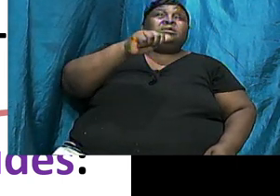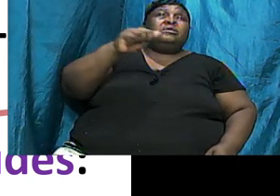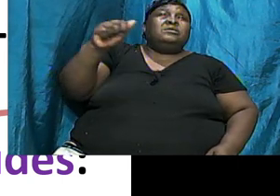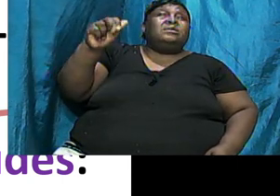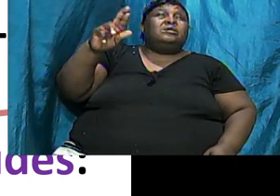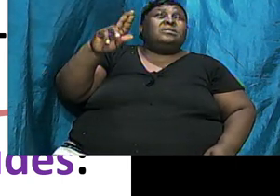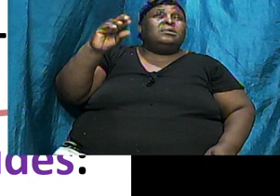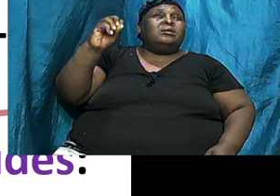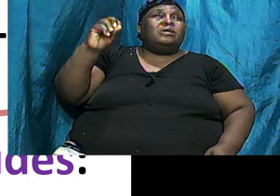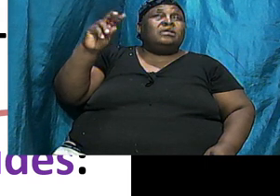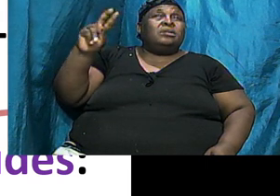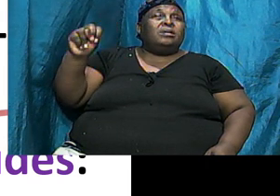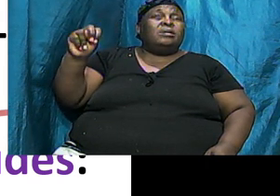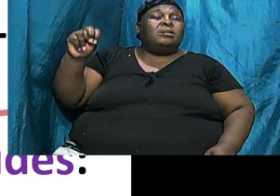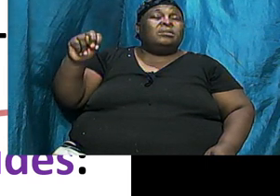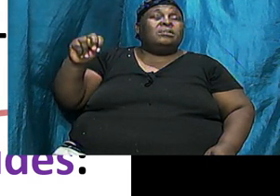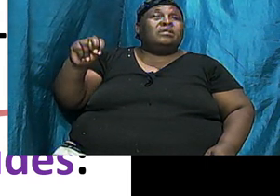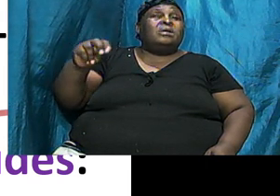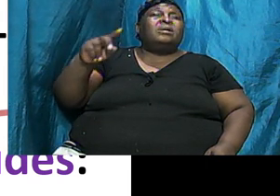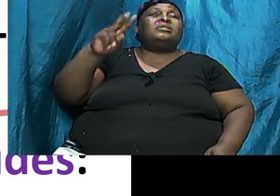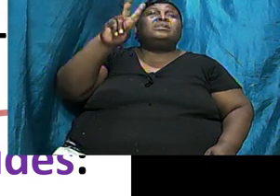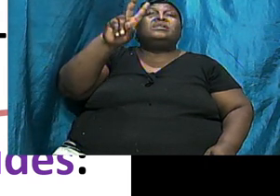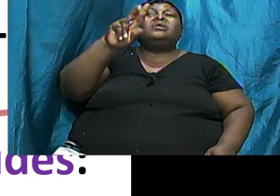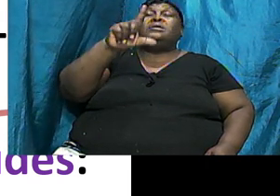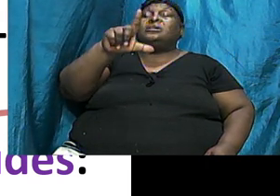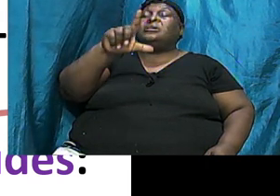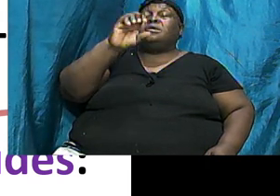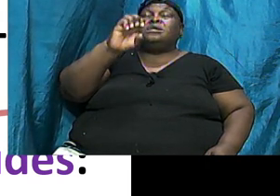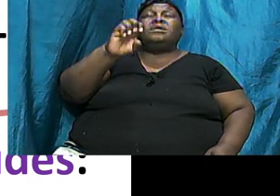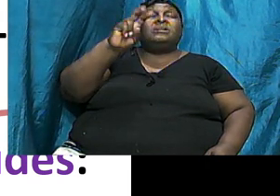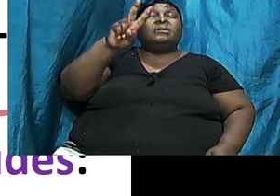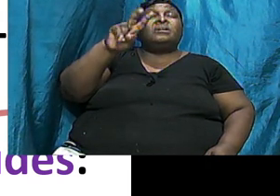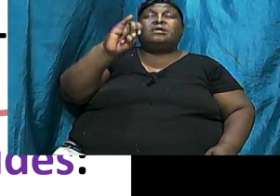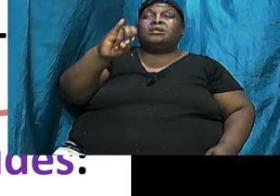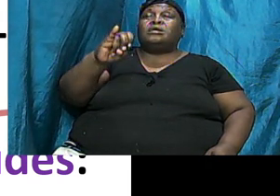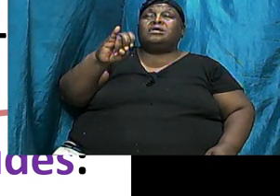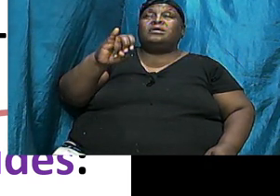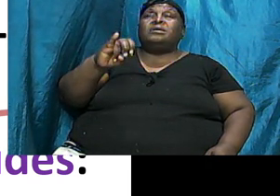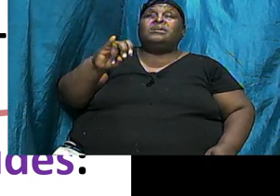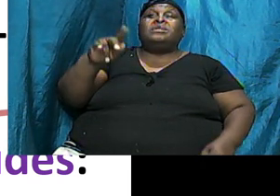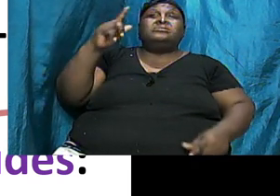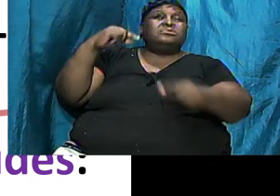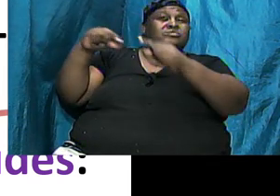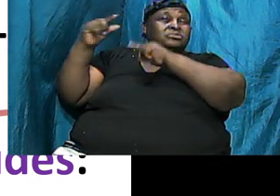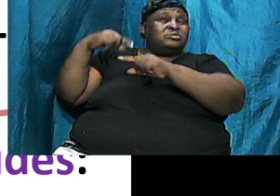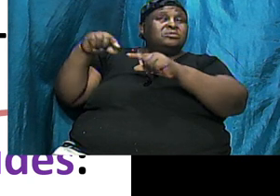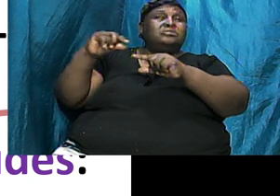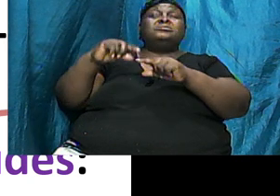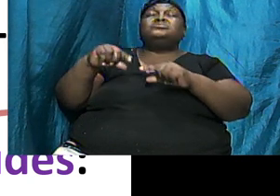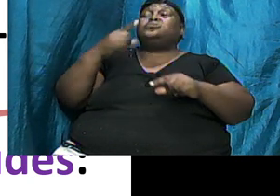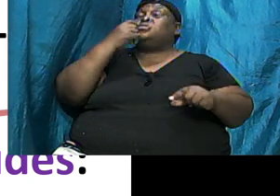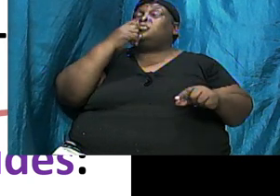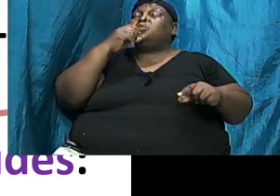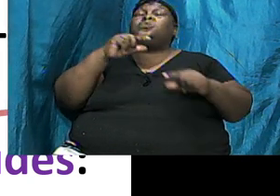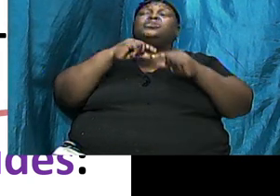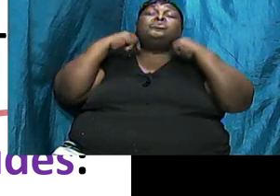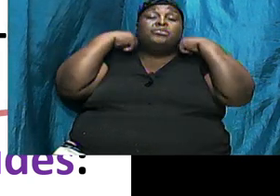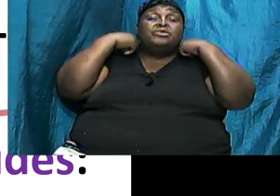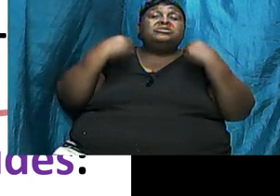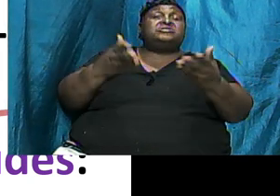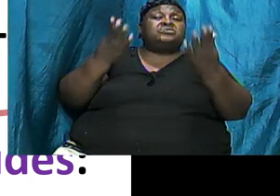Yes And Levi Was The Tribe Through Whom The Priest Came They Were Only In The Lions